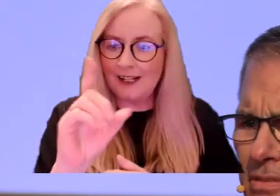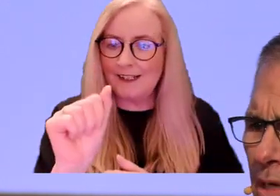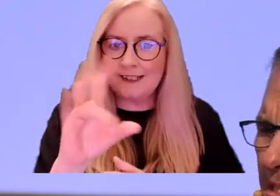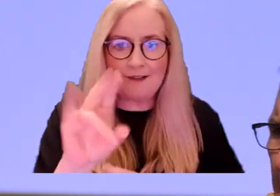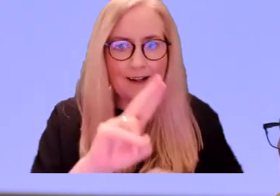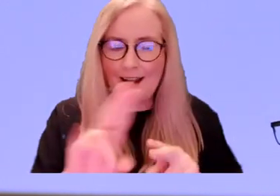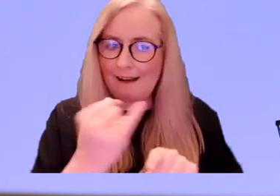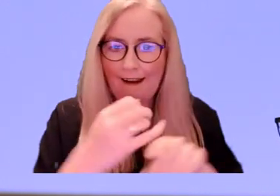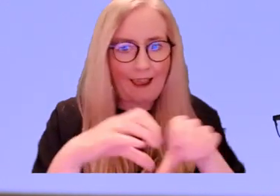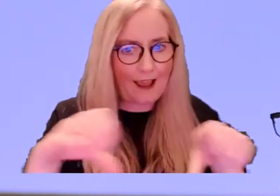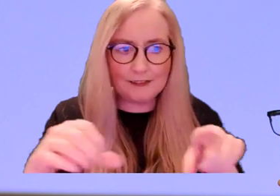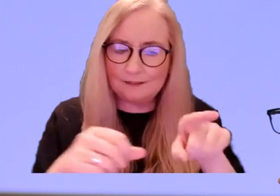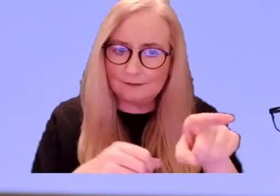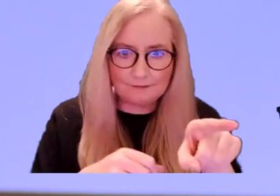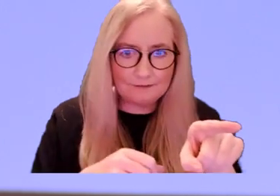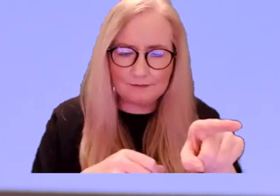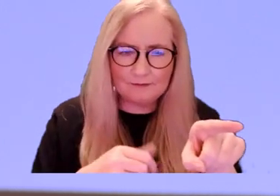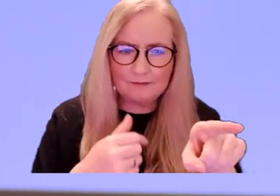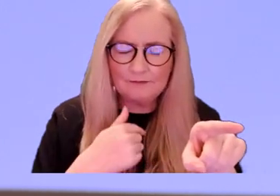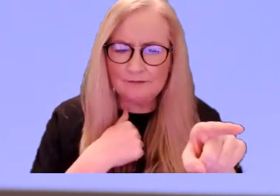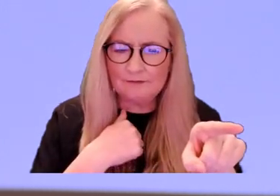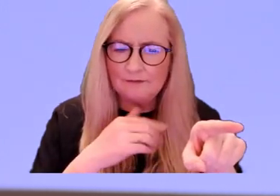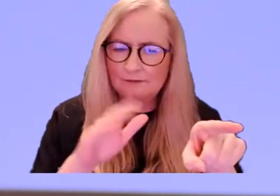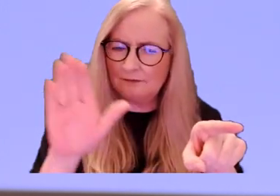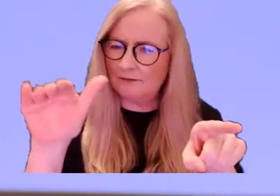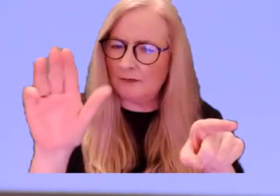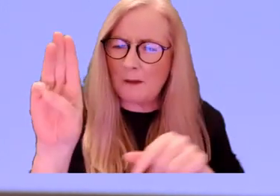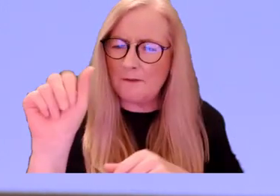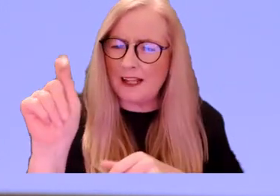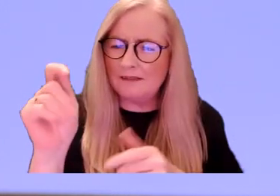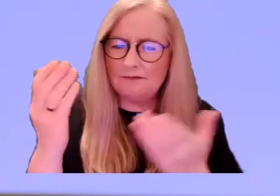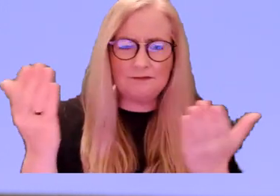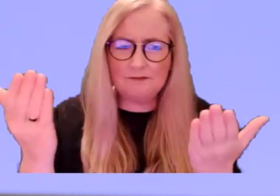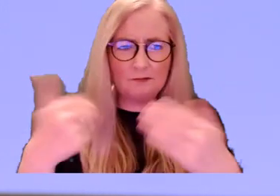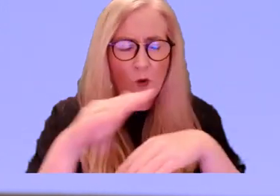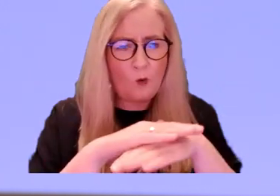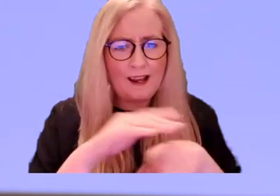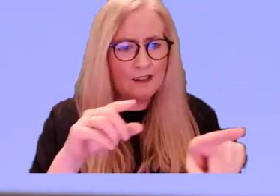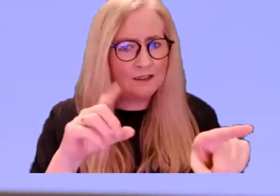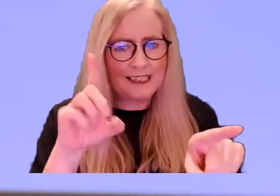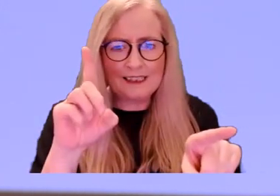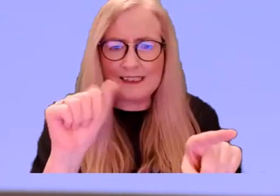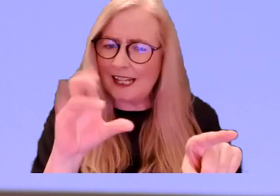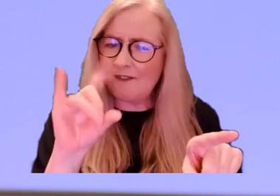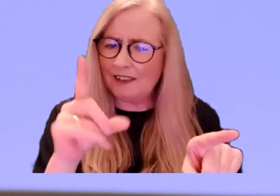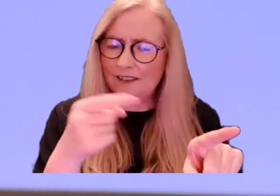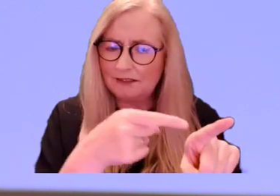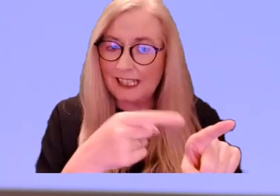David wasn't in the class. I said, Pat, where's David?